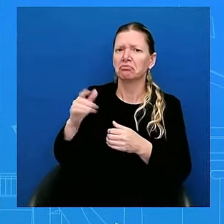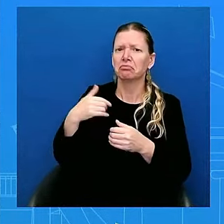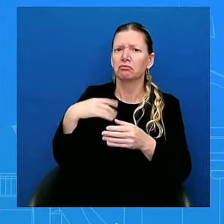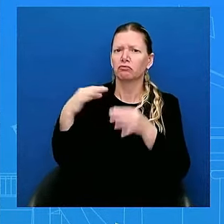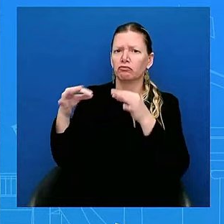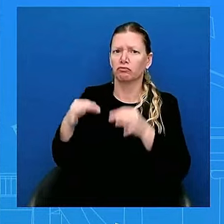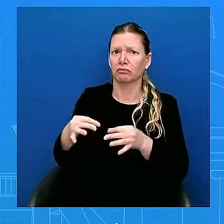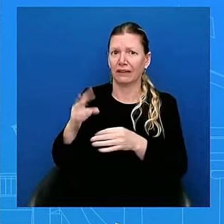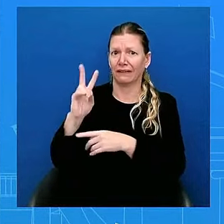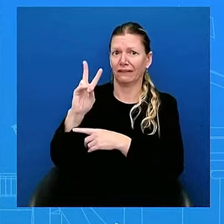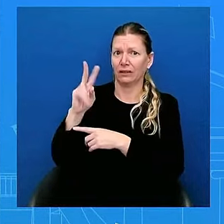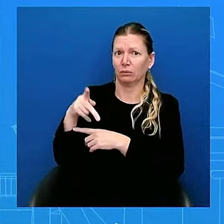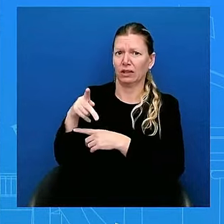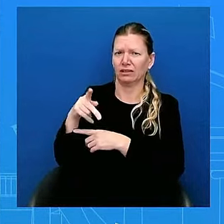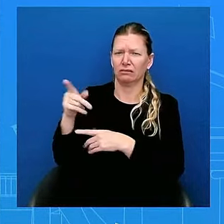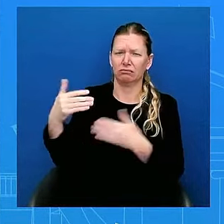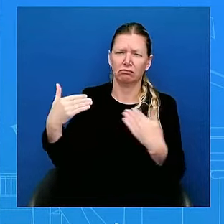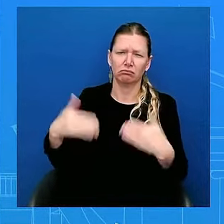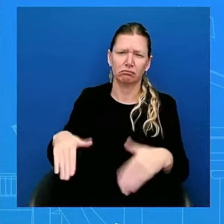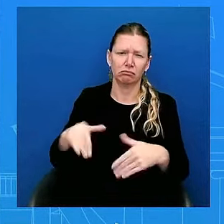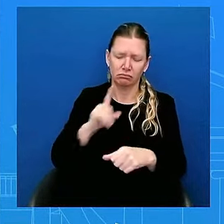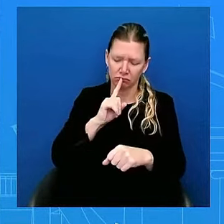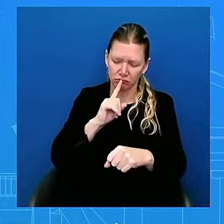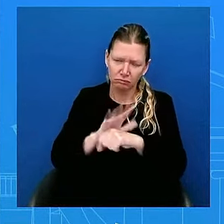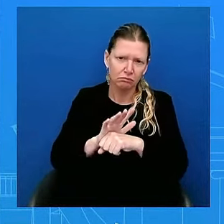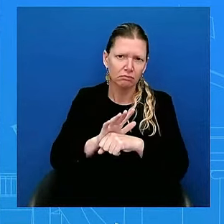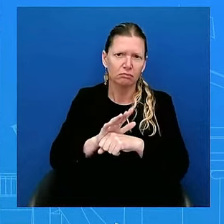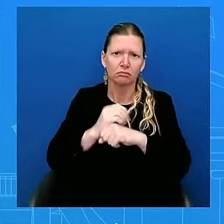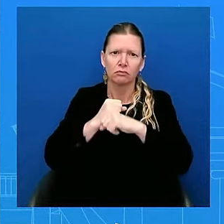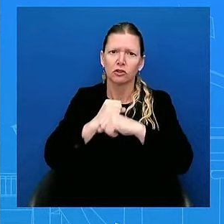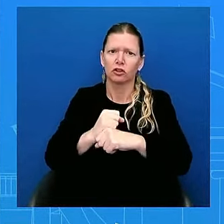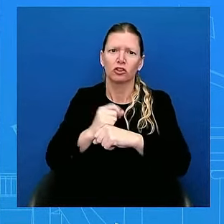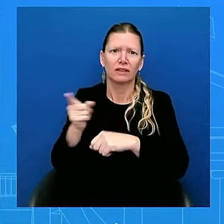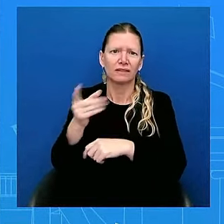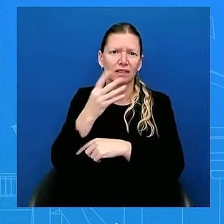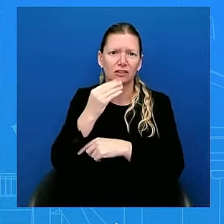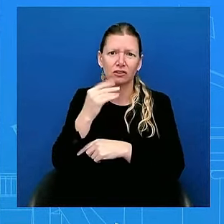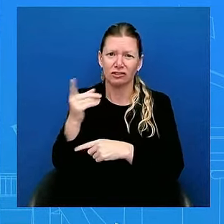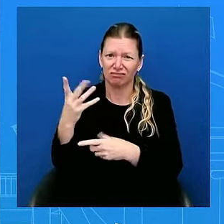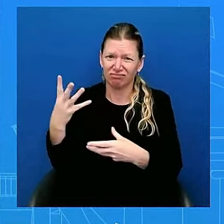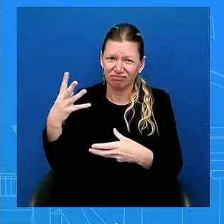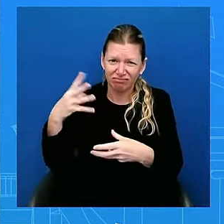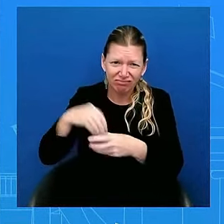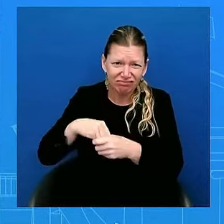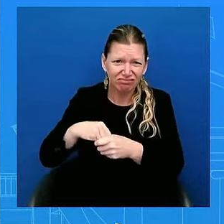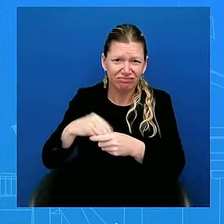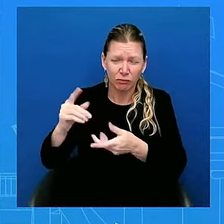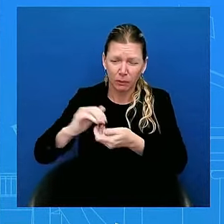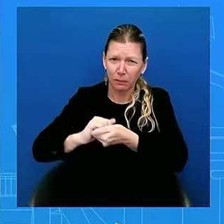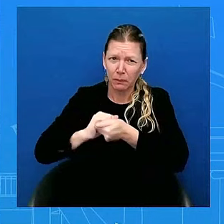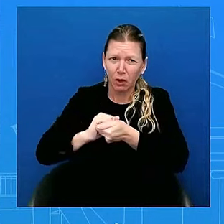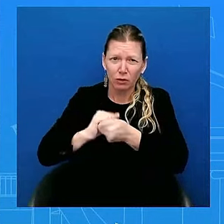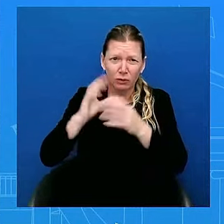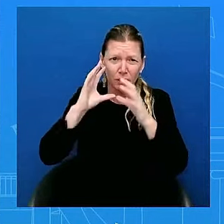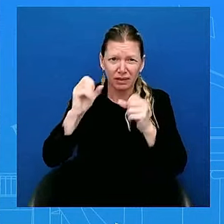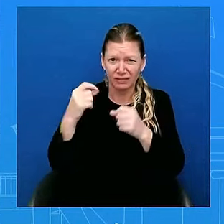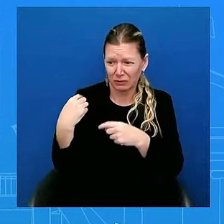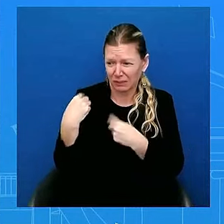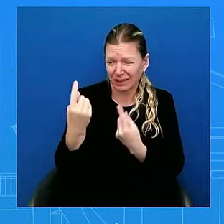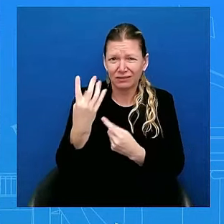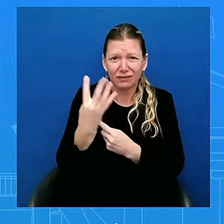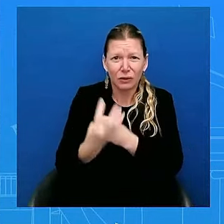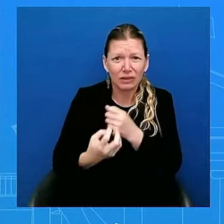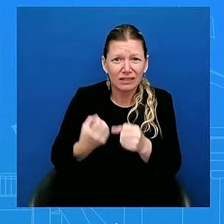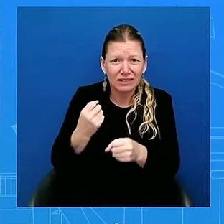security of Israel. As you know, she's been a partner with this President for the past four years, not just domestic issues, but obviously